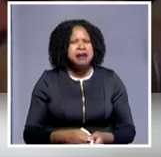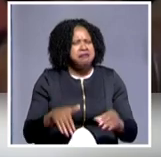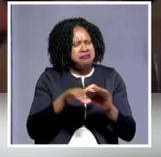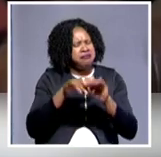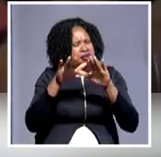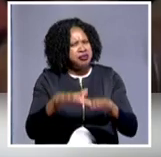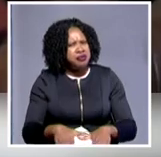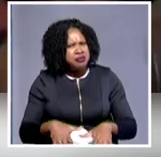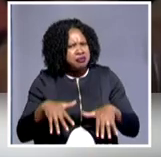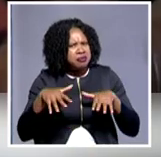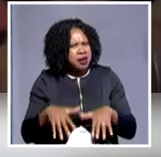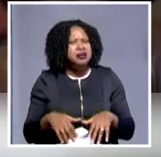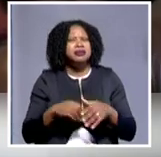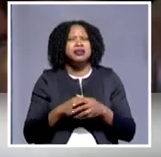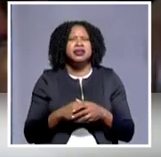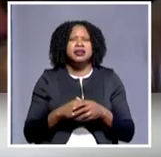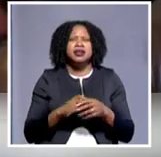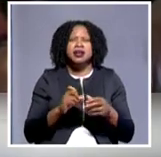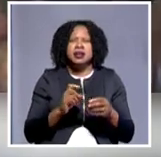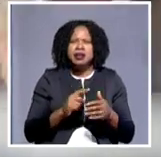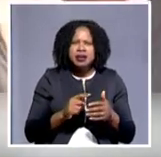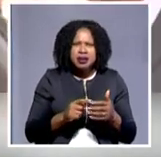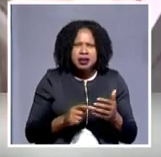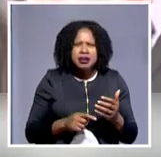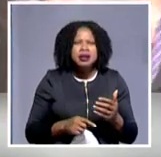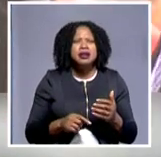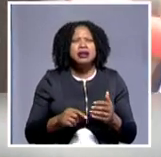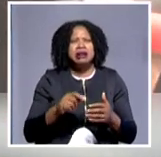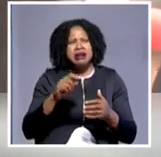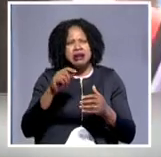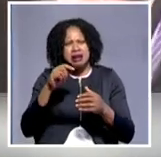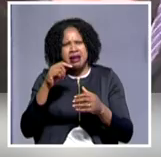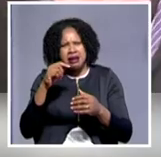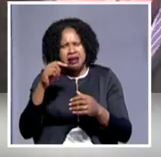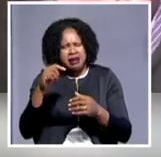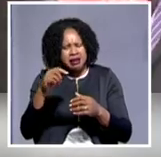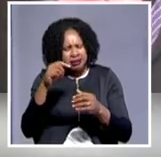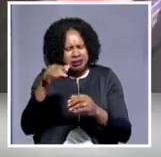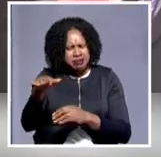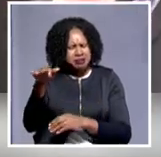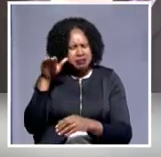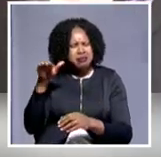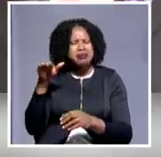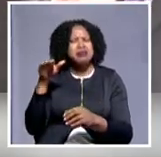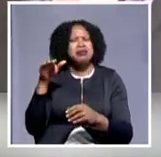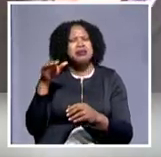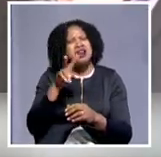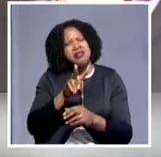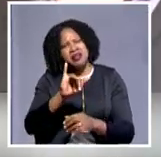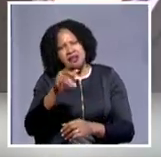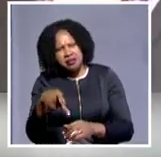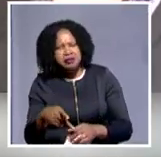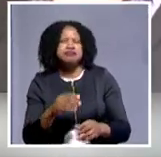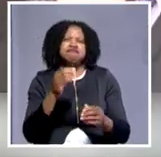from the Pan-African parliament to the Zimbabwe legislature and all other neighboring states are here. So it's a very